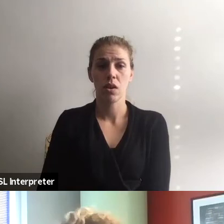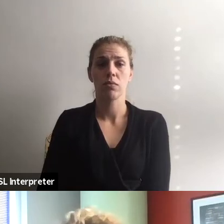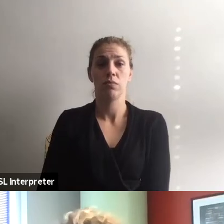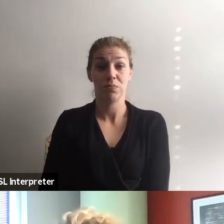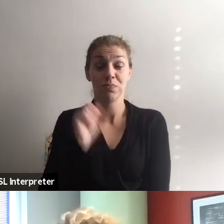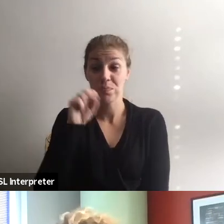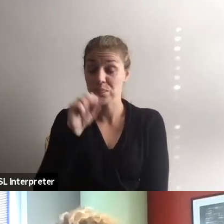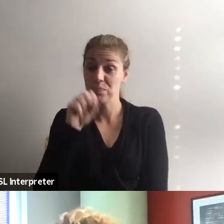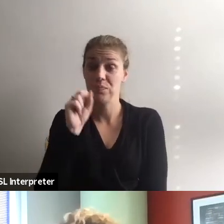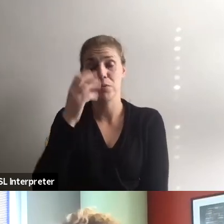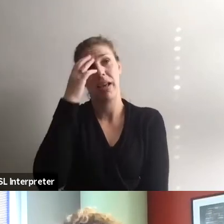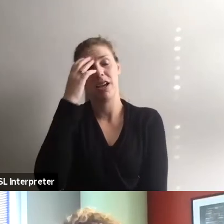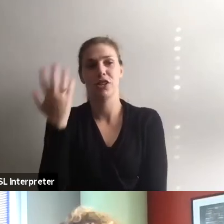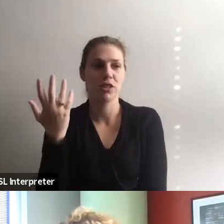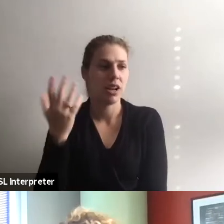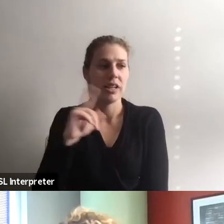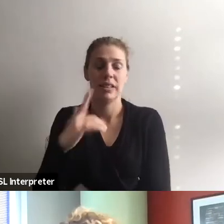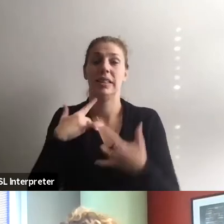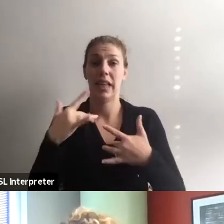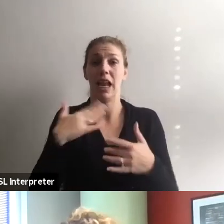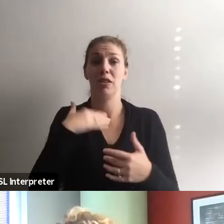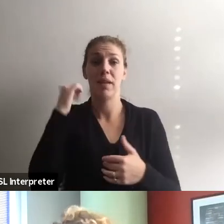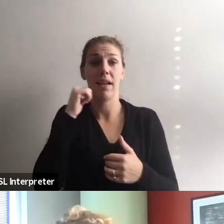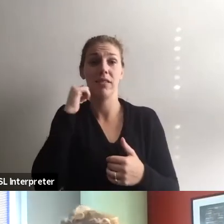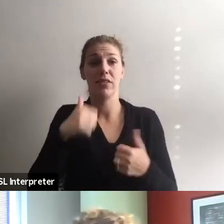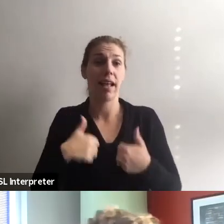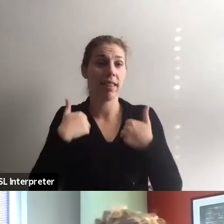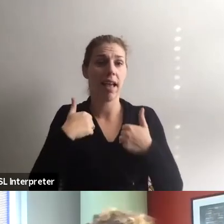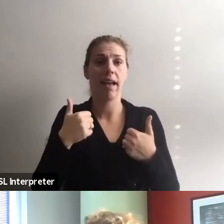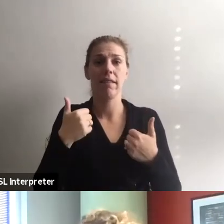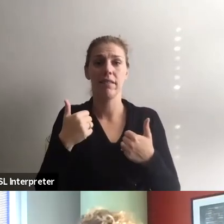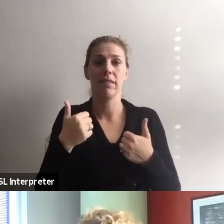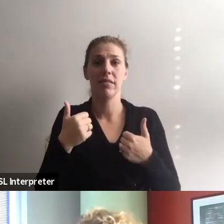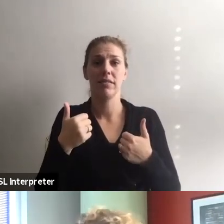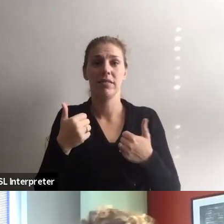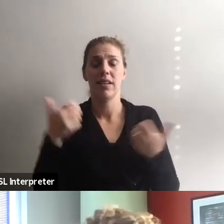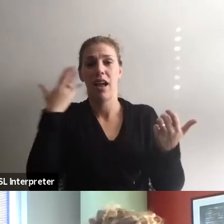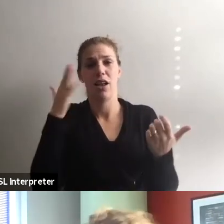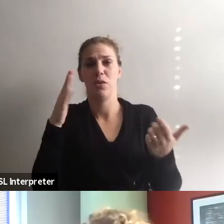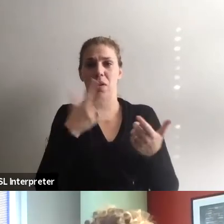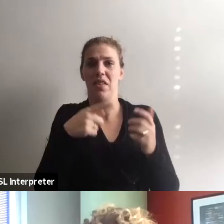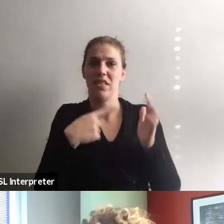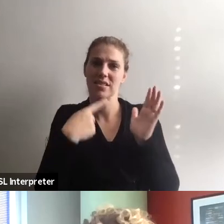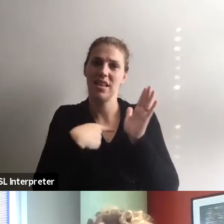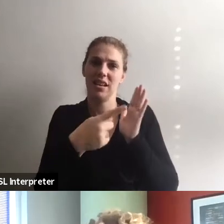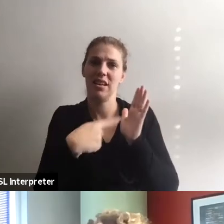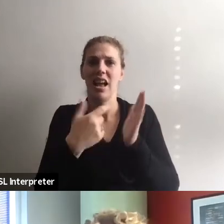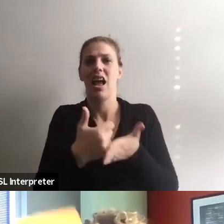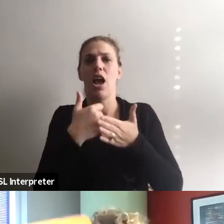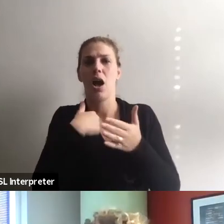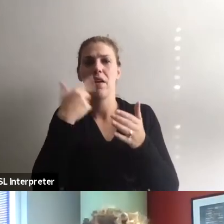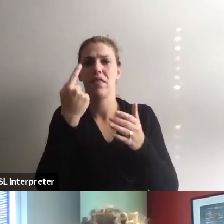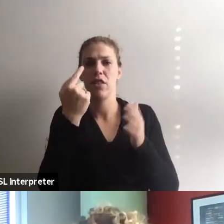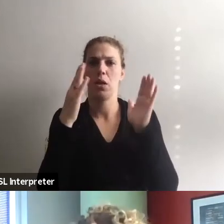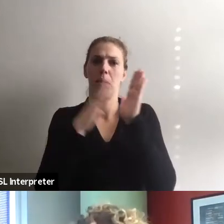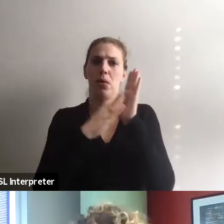Yeah, my gosh. I mean, usually in my everyday life, I even have, I don't know what this says. This is helpful. I have this little